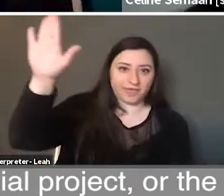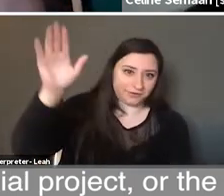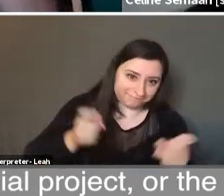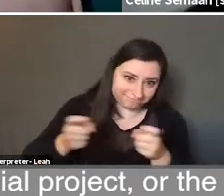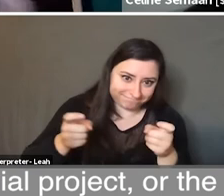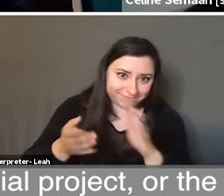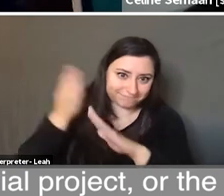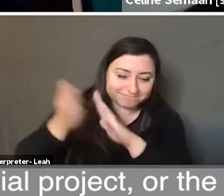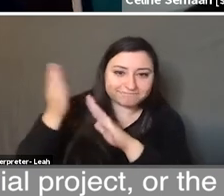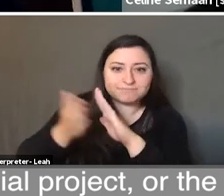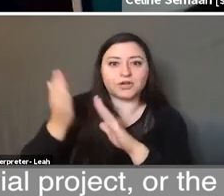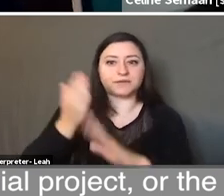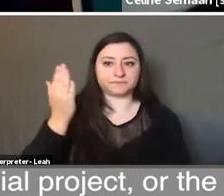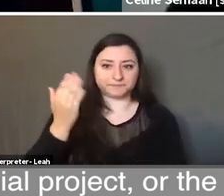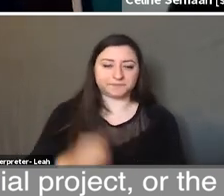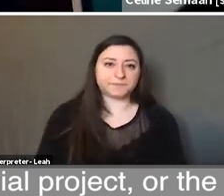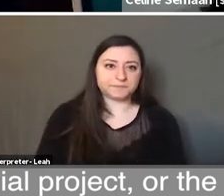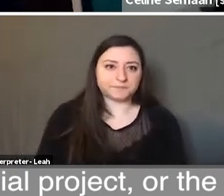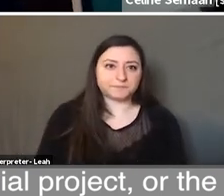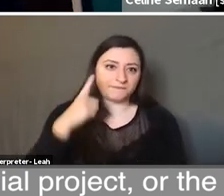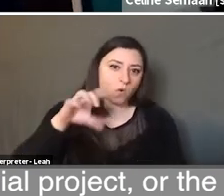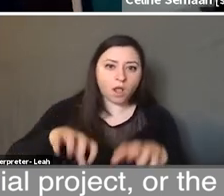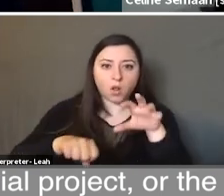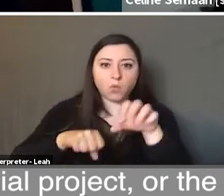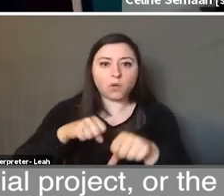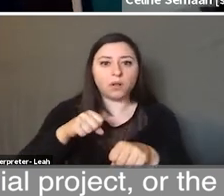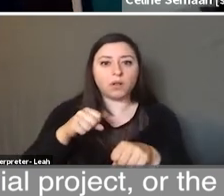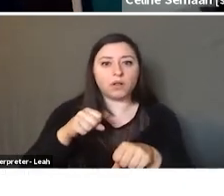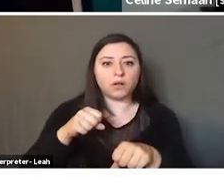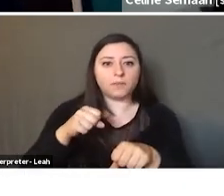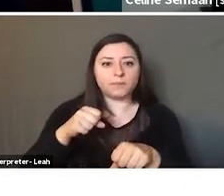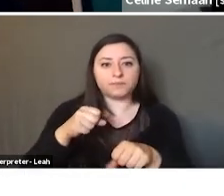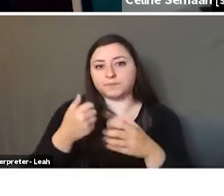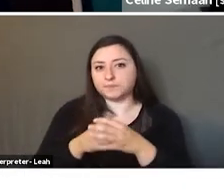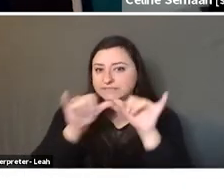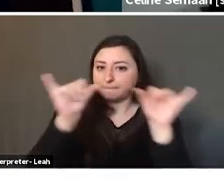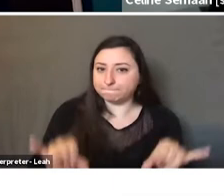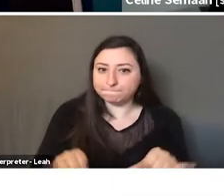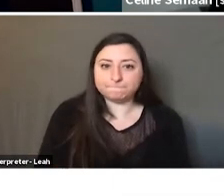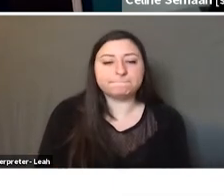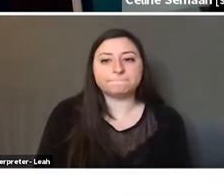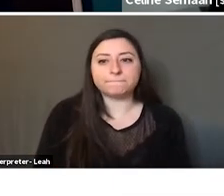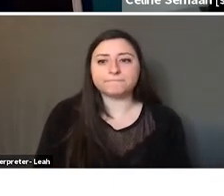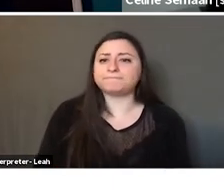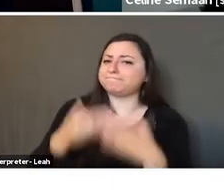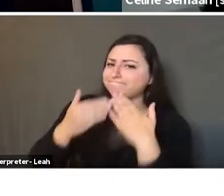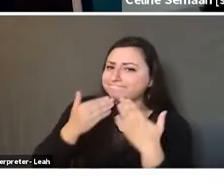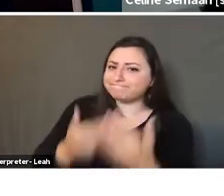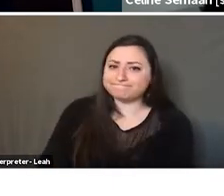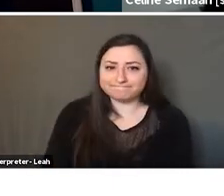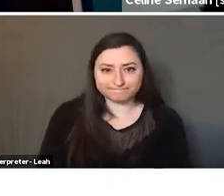cooperated with the colonial system. Thank you so much.